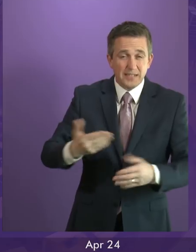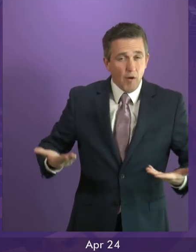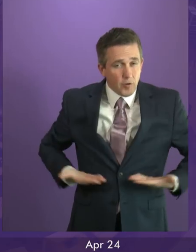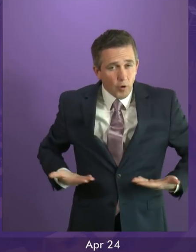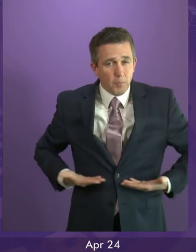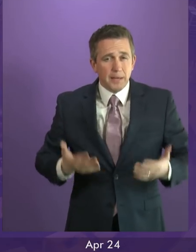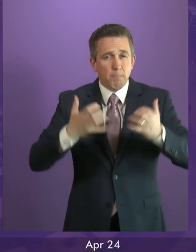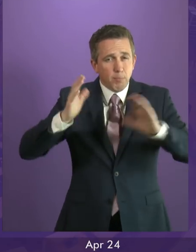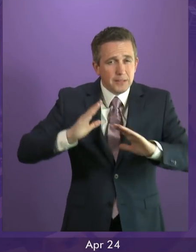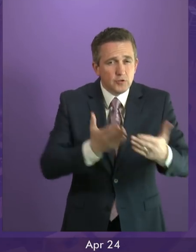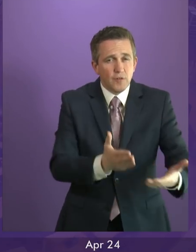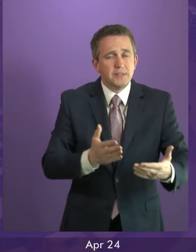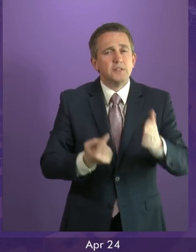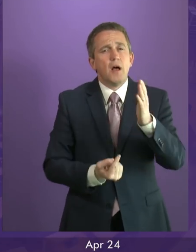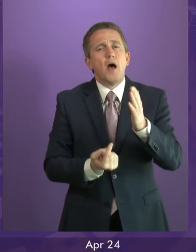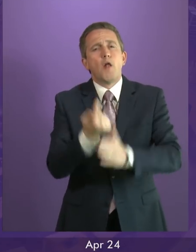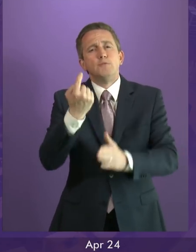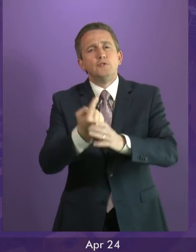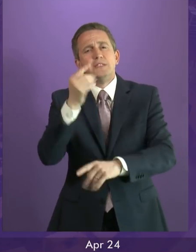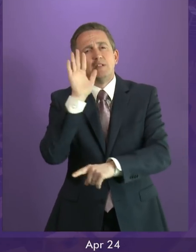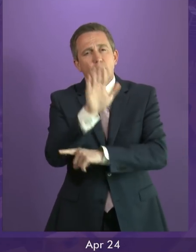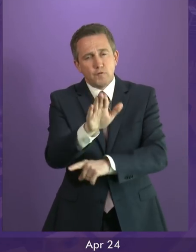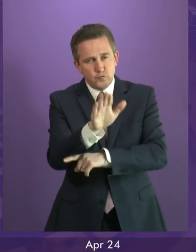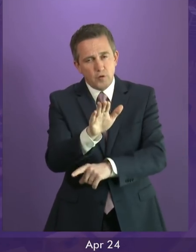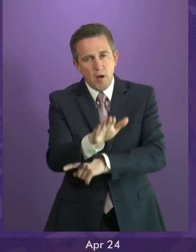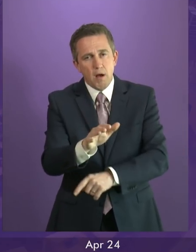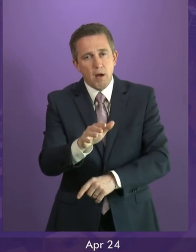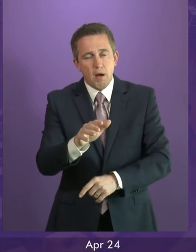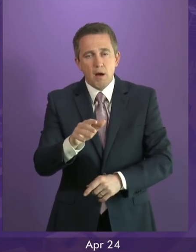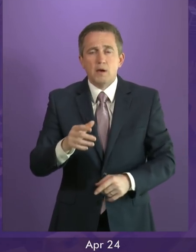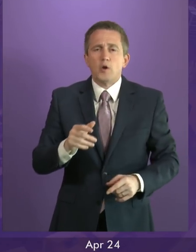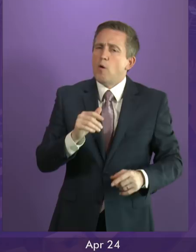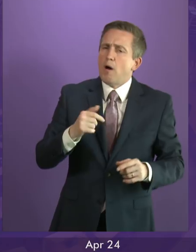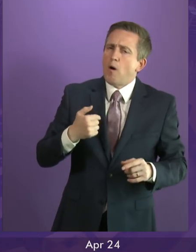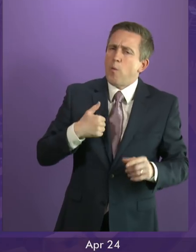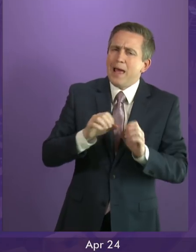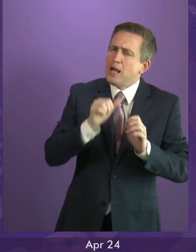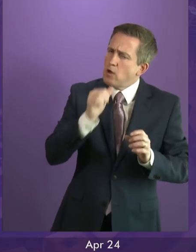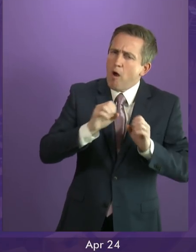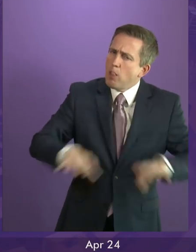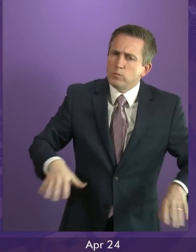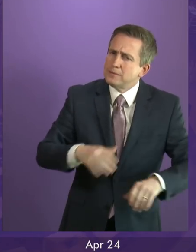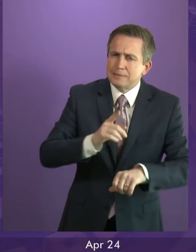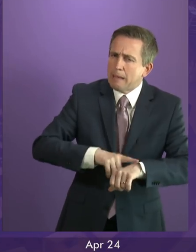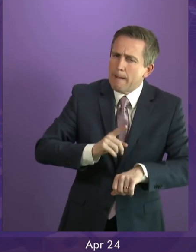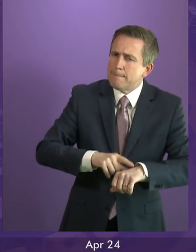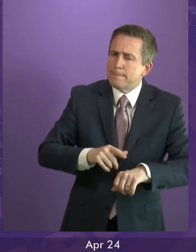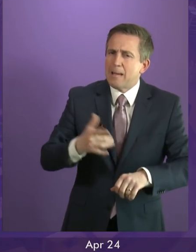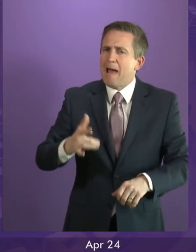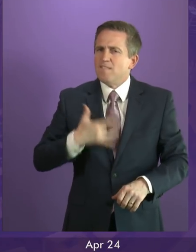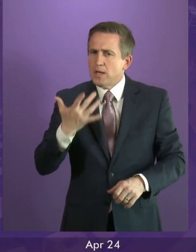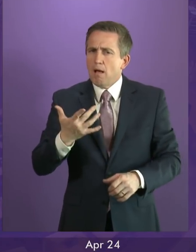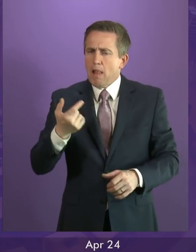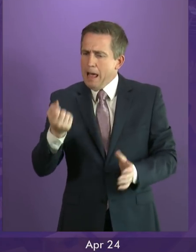opportunities and horizons of this and future generations. I don't call that squandering time, Mr Tompkins. I call that